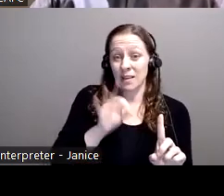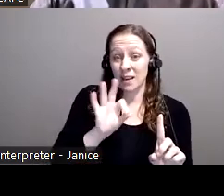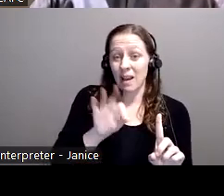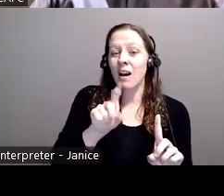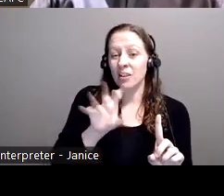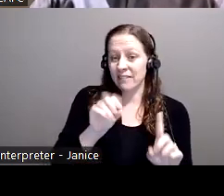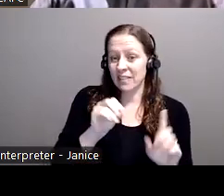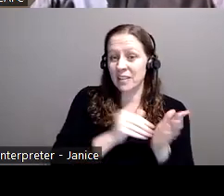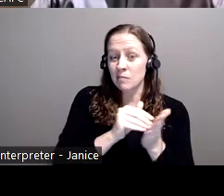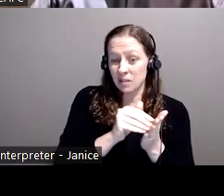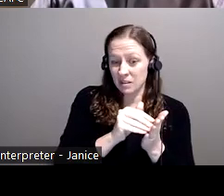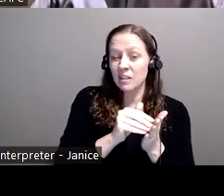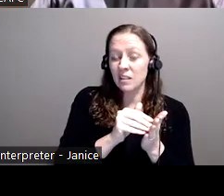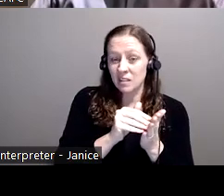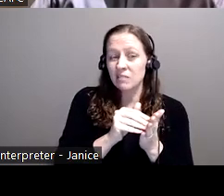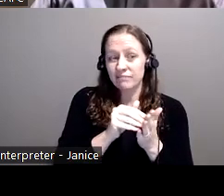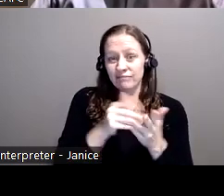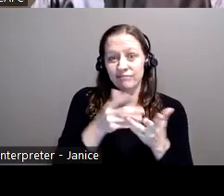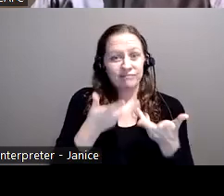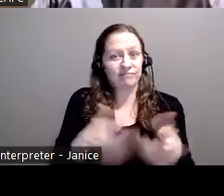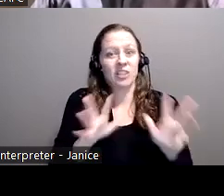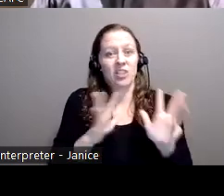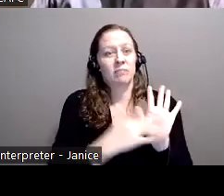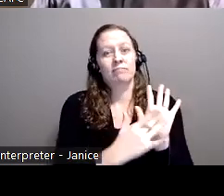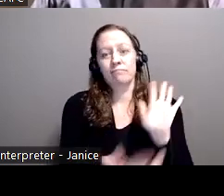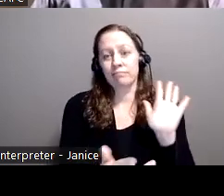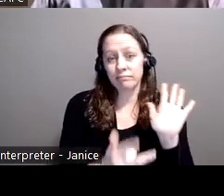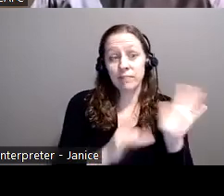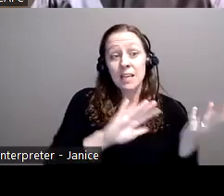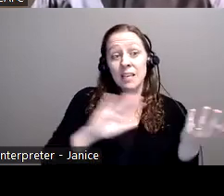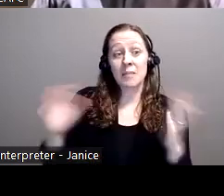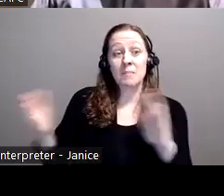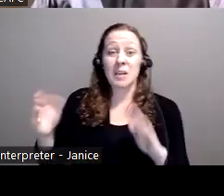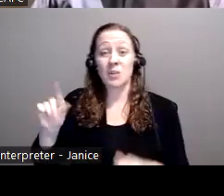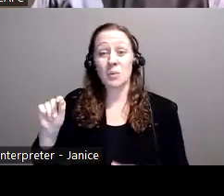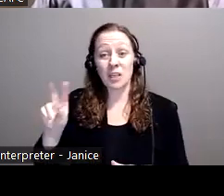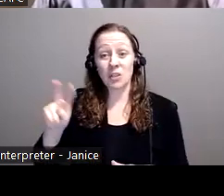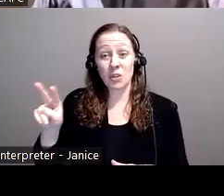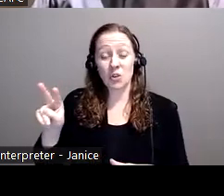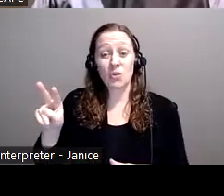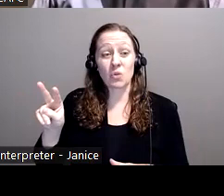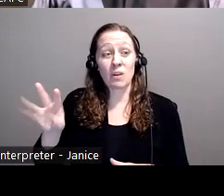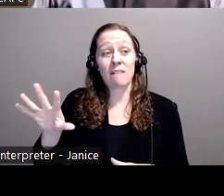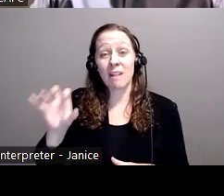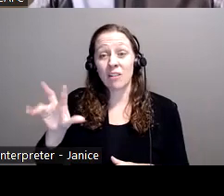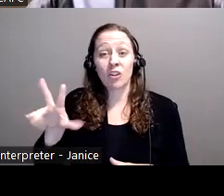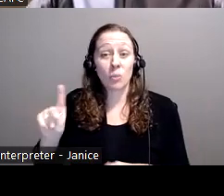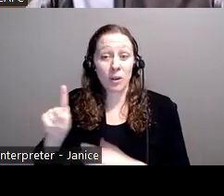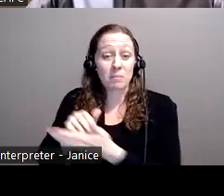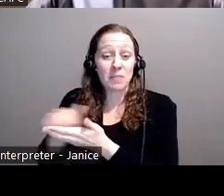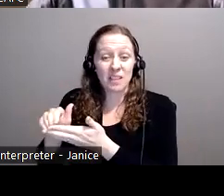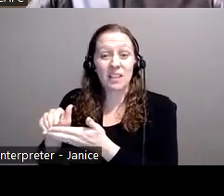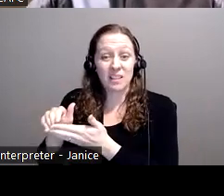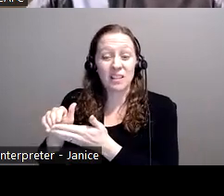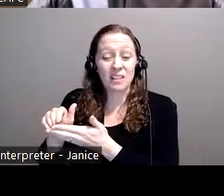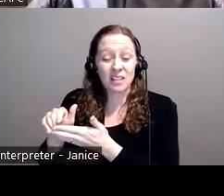was lost, roughly to mass marketing fraud, and if we compare that to 2022, over half a billion, 531 million. So,